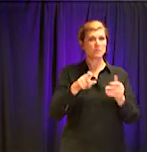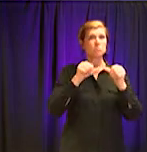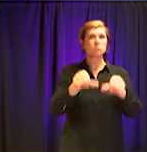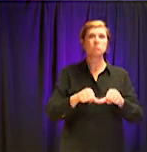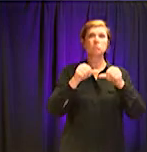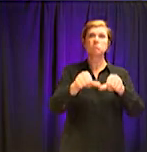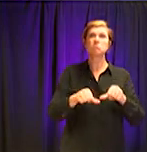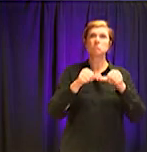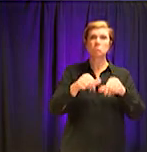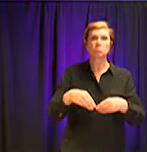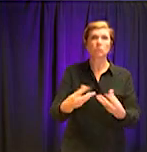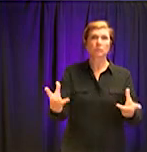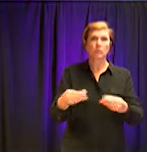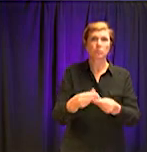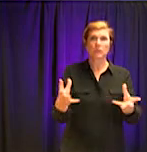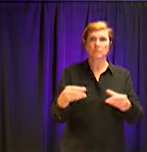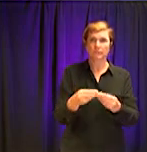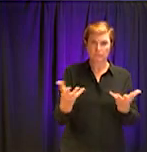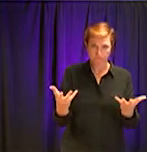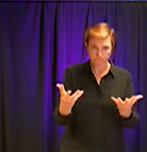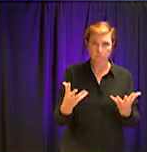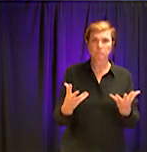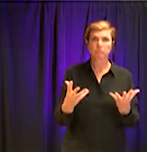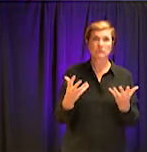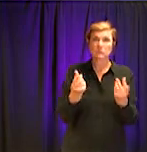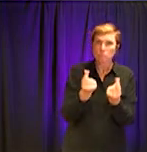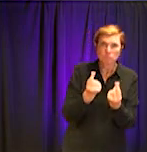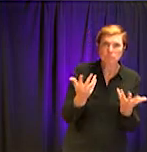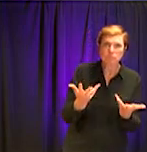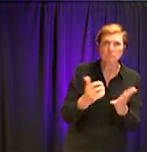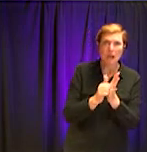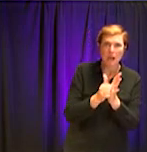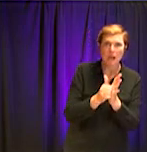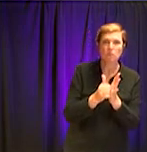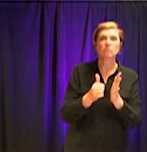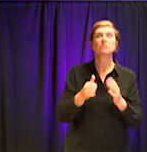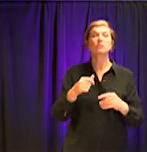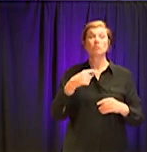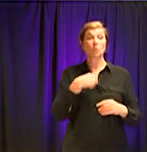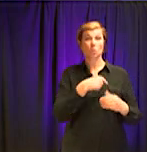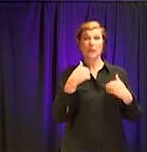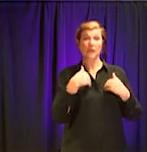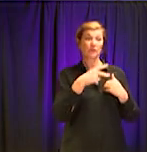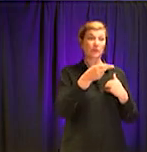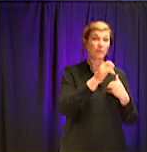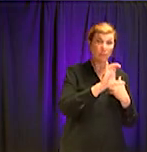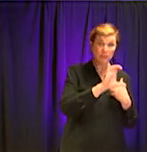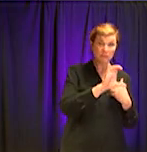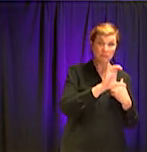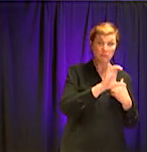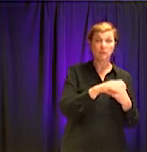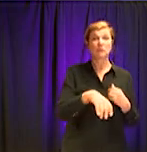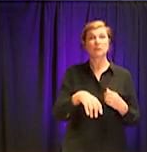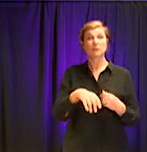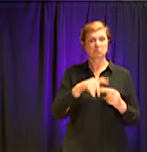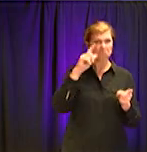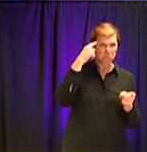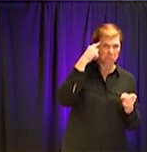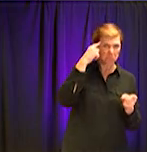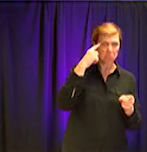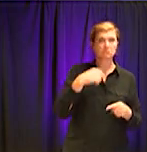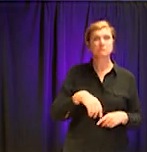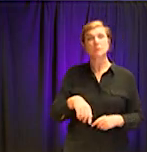We do that by working with many of our partners in the public and private sector, and you will hear from them shortly. The Board of Health,